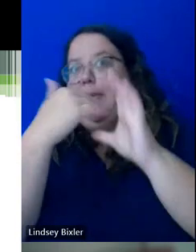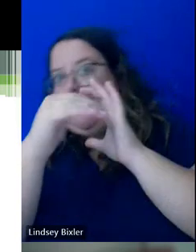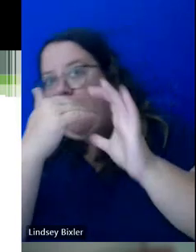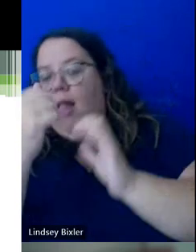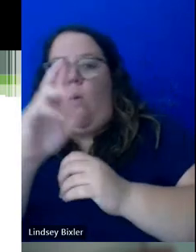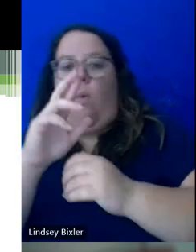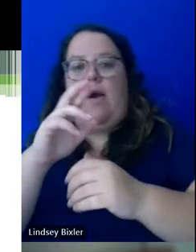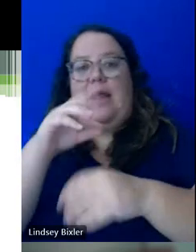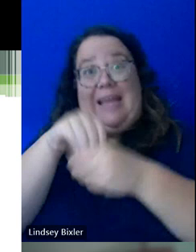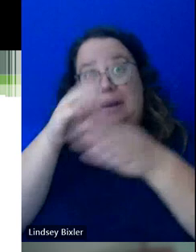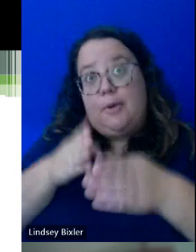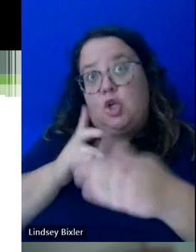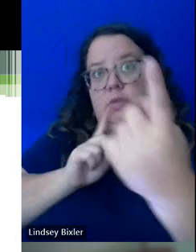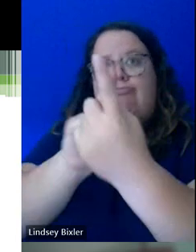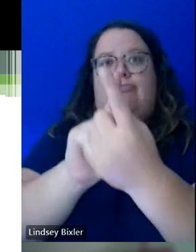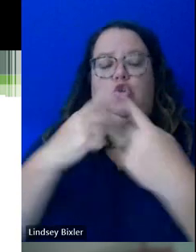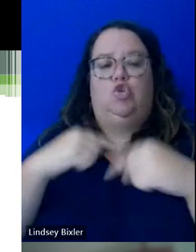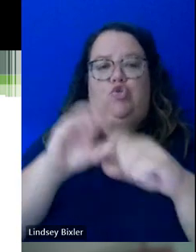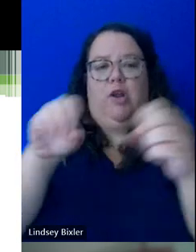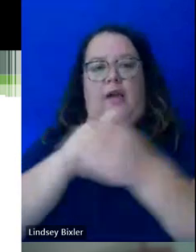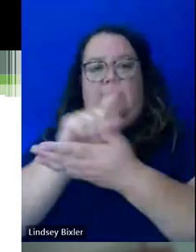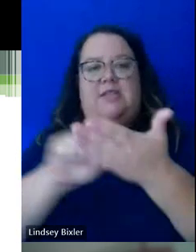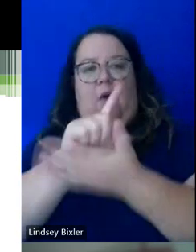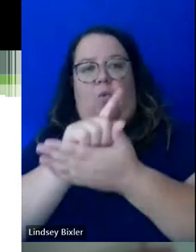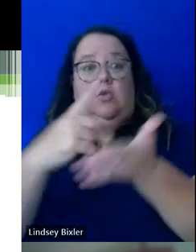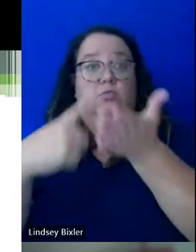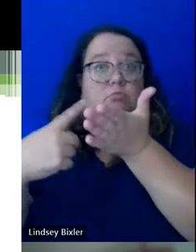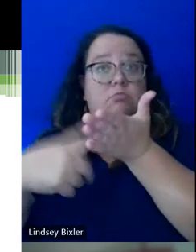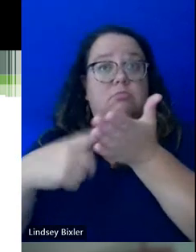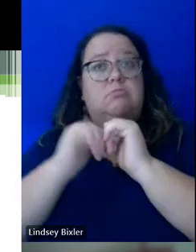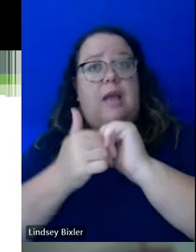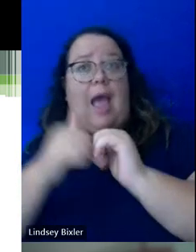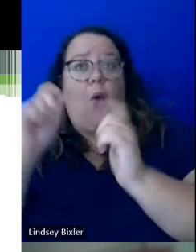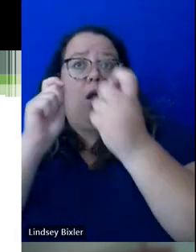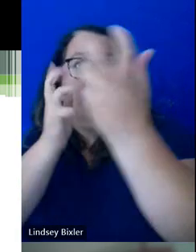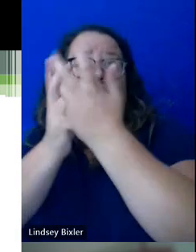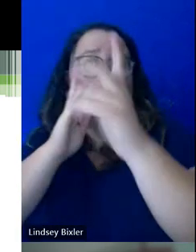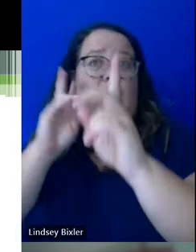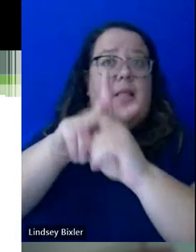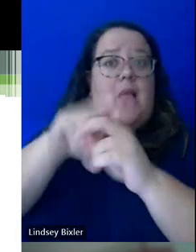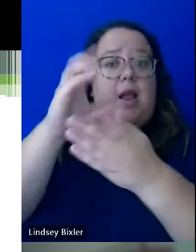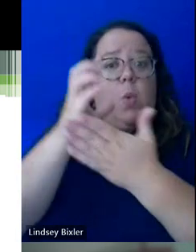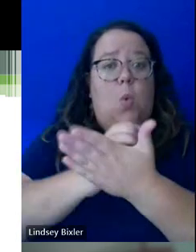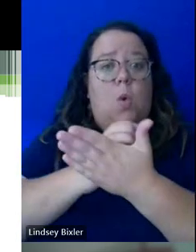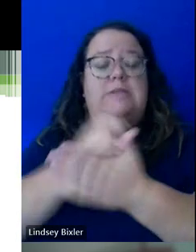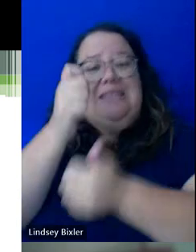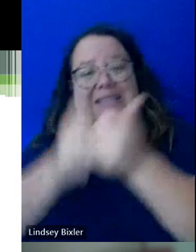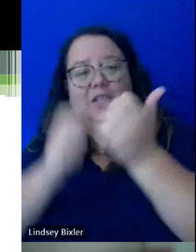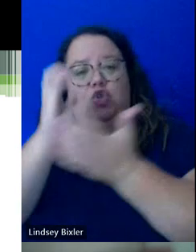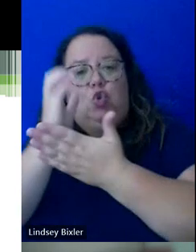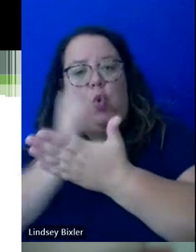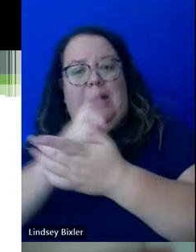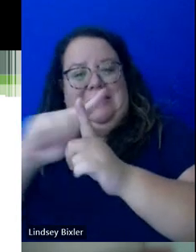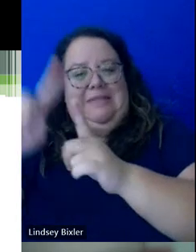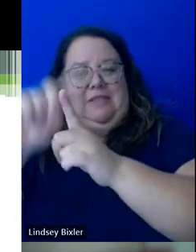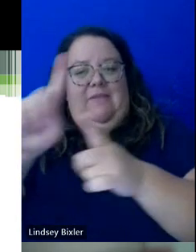person during office hours to talk about how those accommodations are going to apply in that particular course. Each course is different and is,